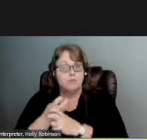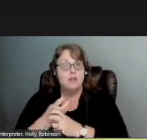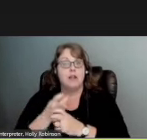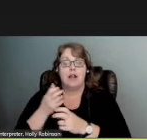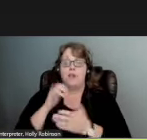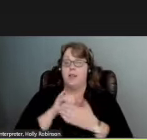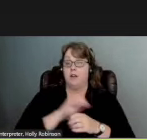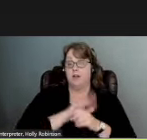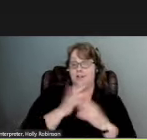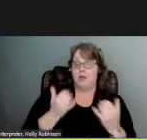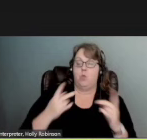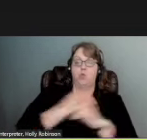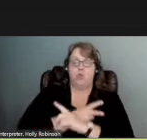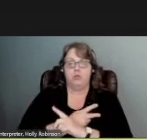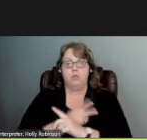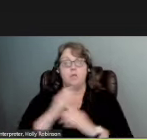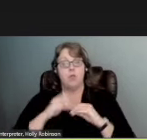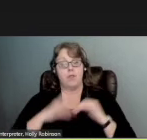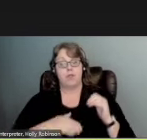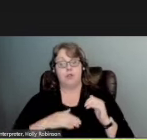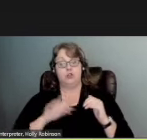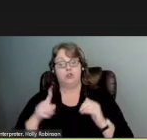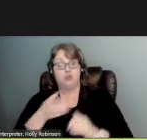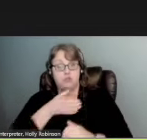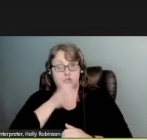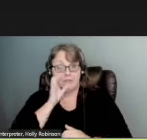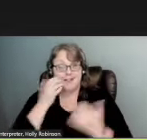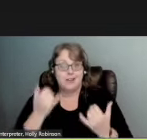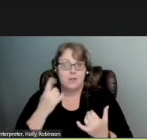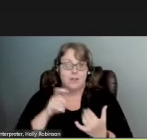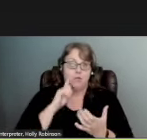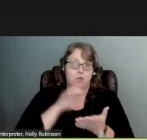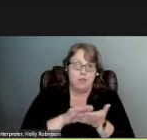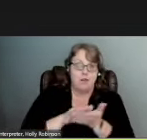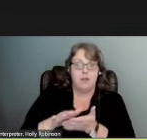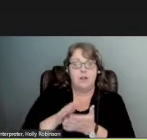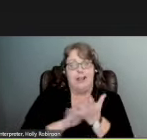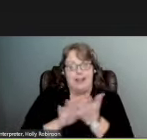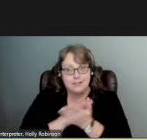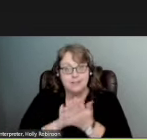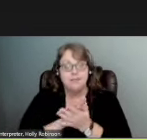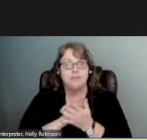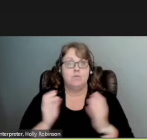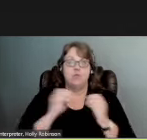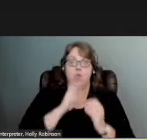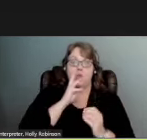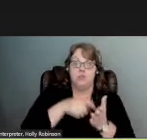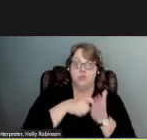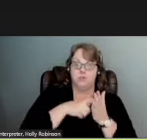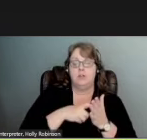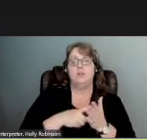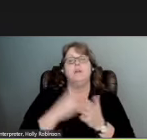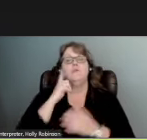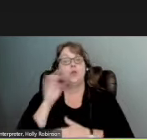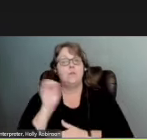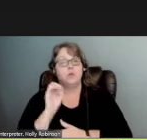as now we need water for more than just drinking we need it for sanitation and we need it to wash our hands. In times of emergency one